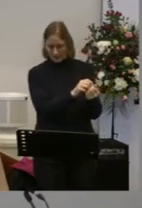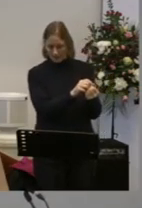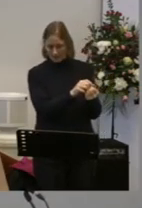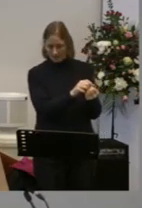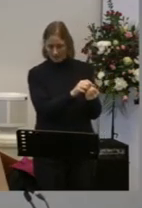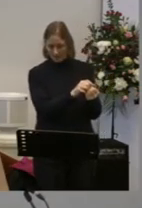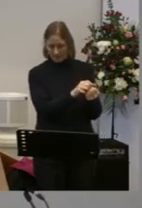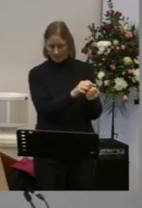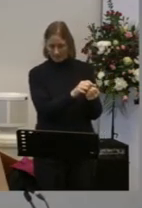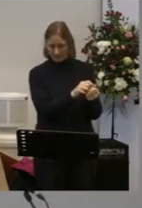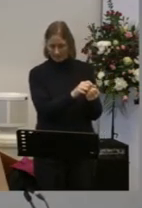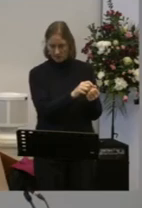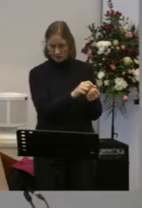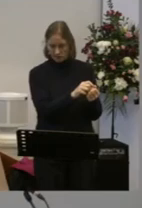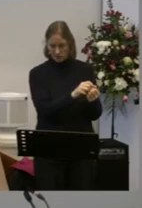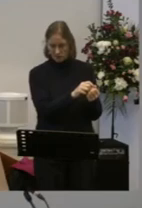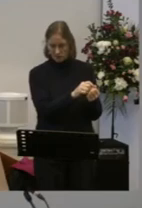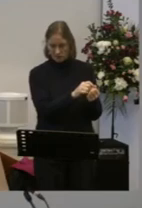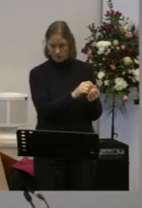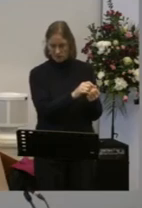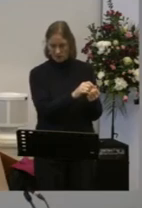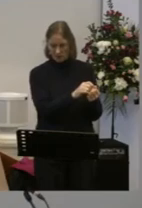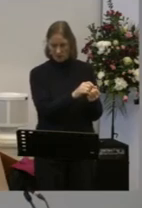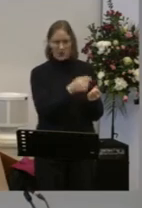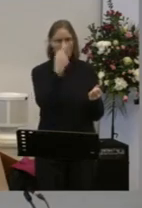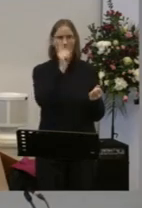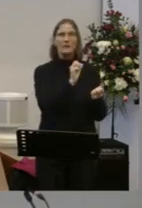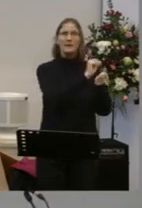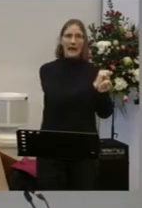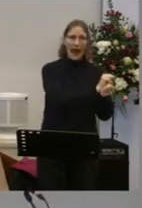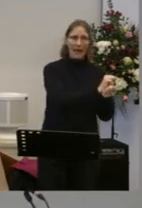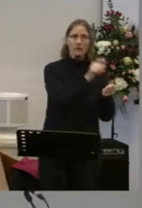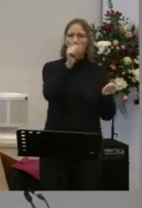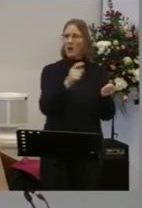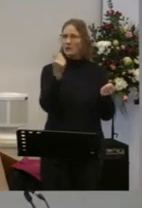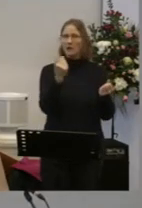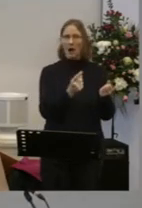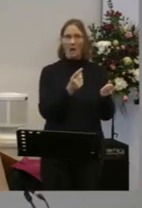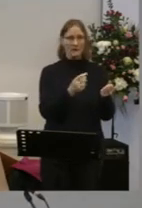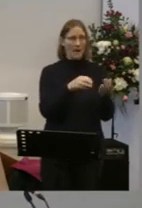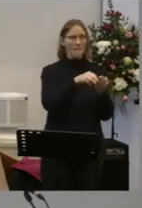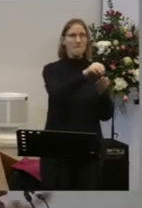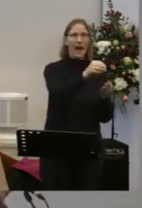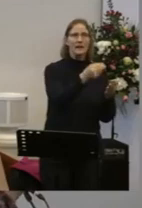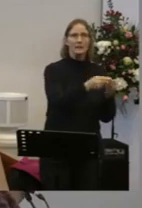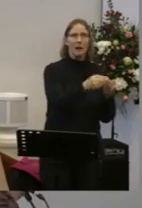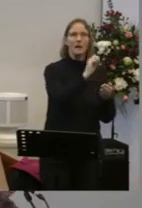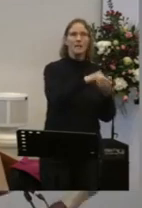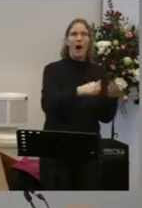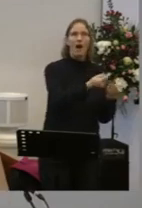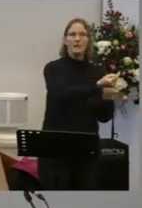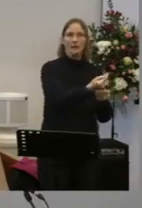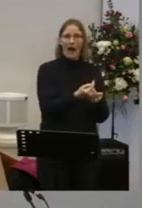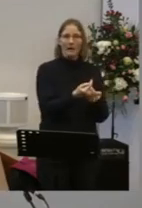The misconception about Christianity is that it is restrictive, isn't it? It's what people say about Christianity It's do's and it's don'ts And it's you